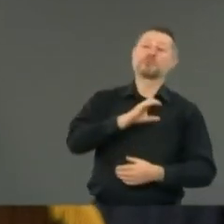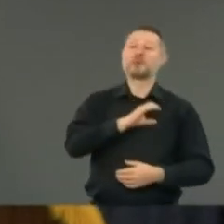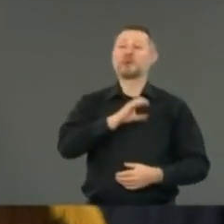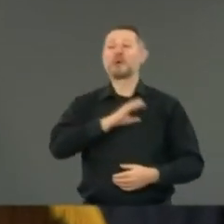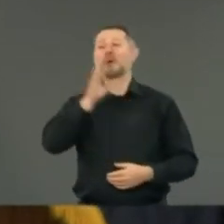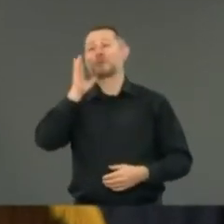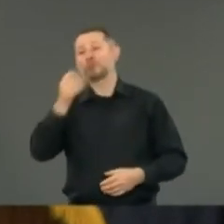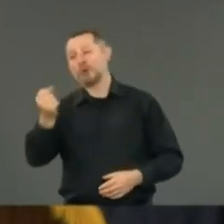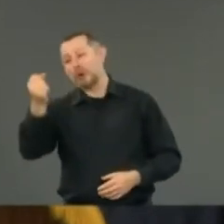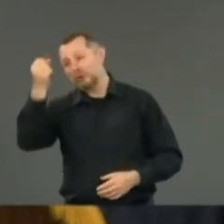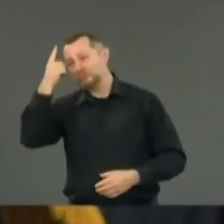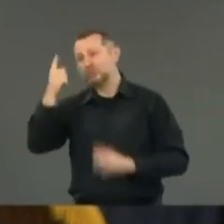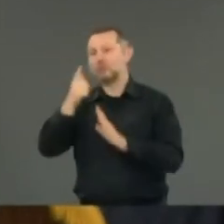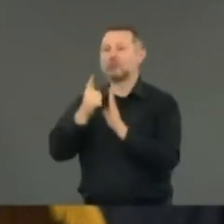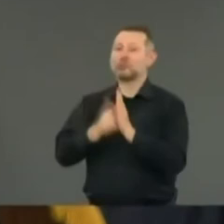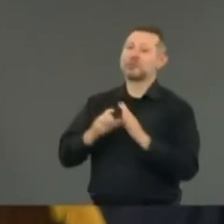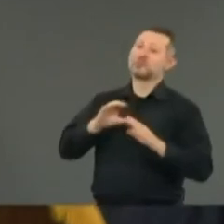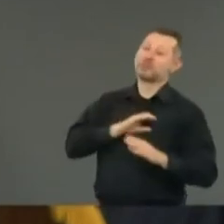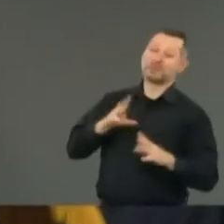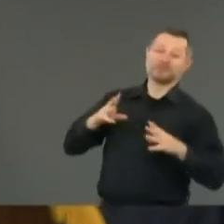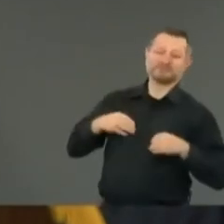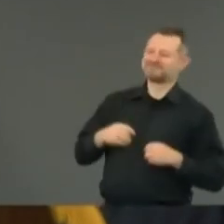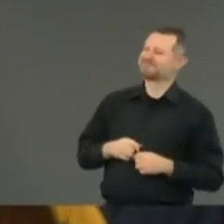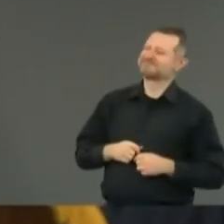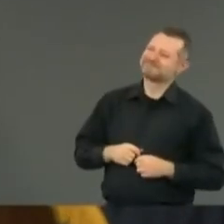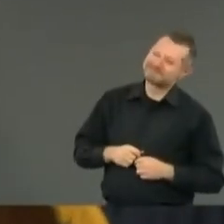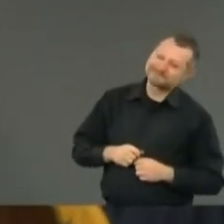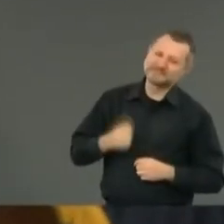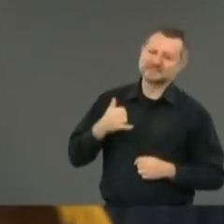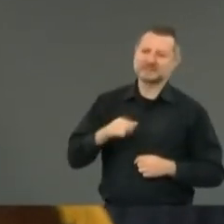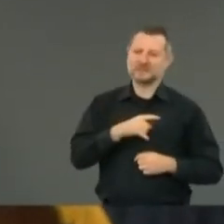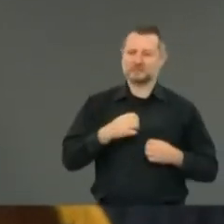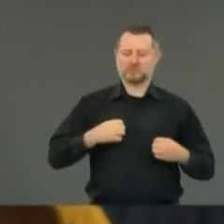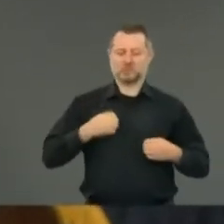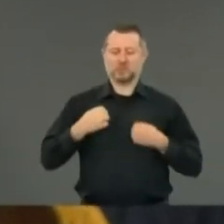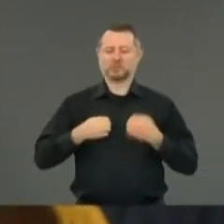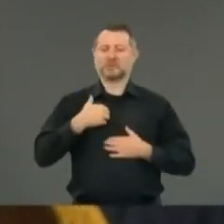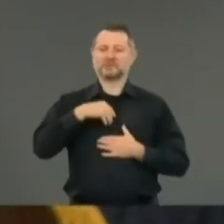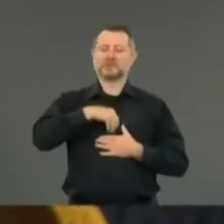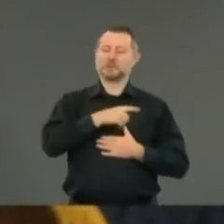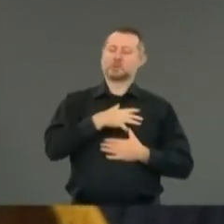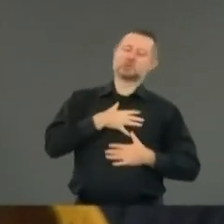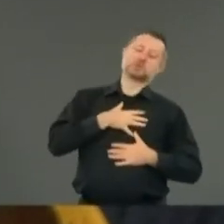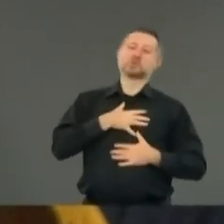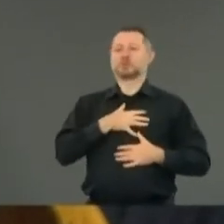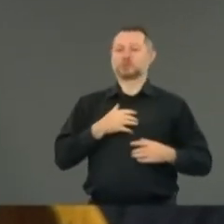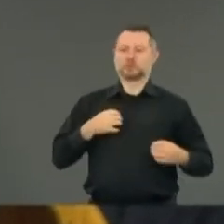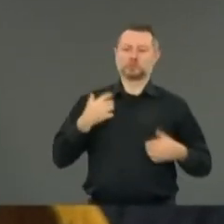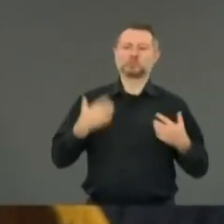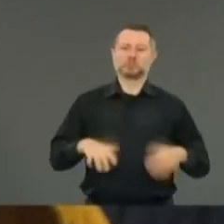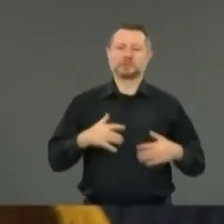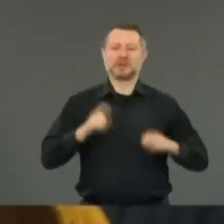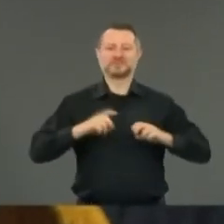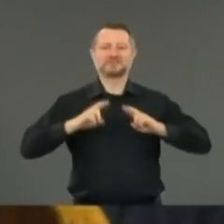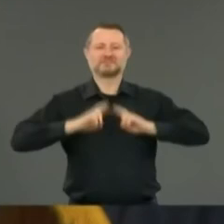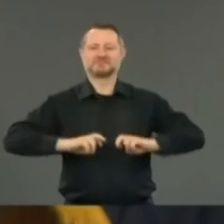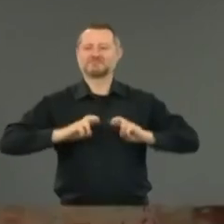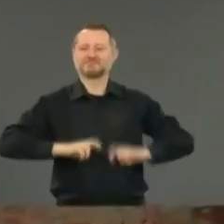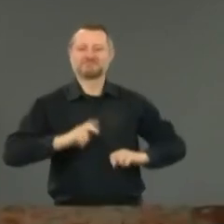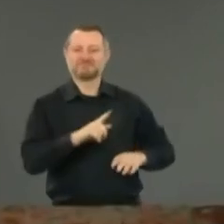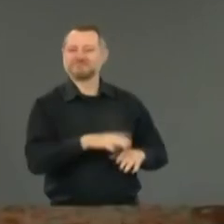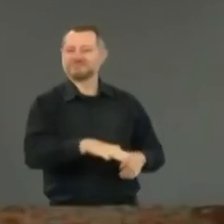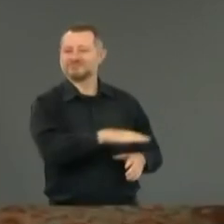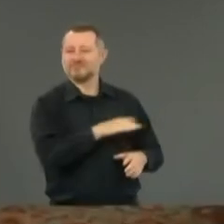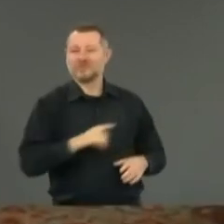reforms, I can live with them, you still have a lot of emotion that is going to have to be worked through. But is there something from